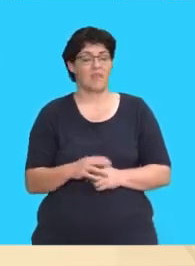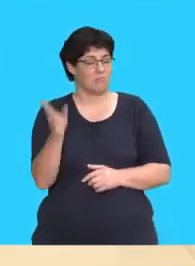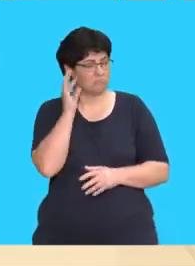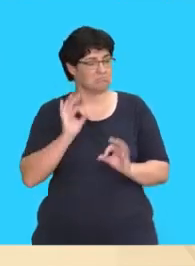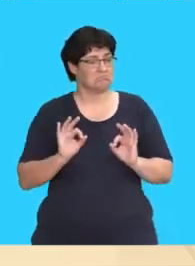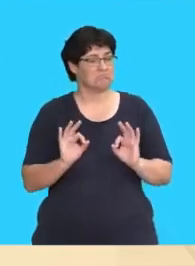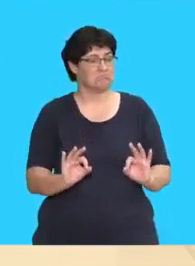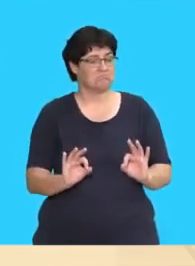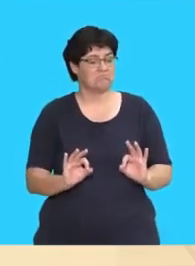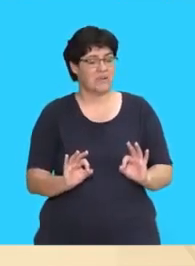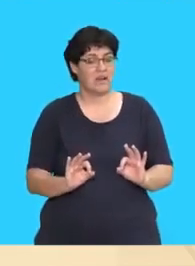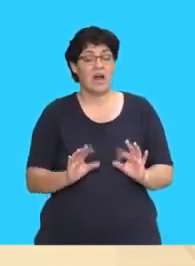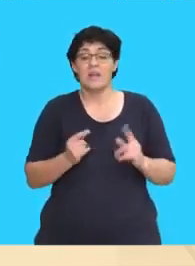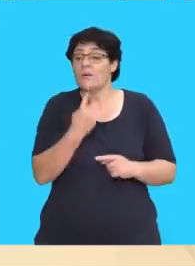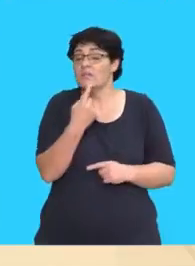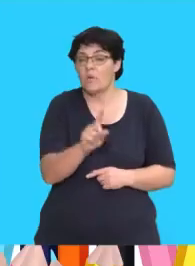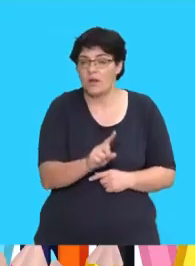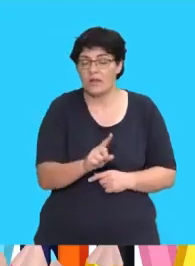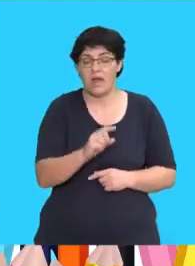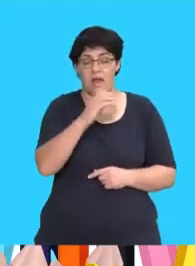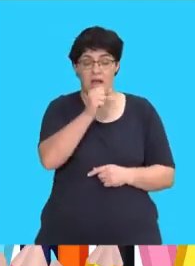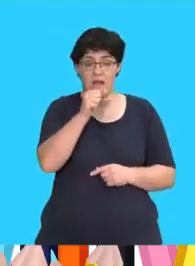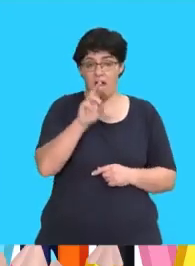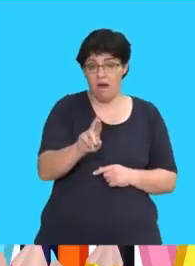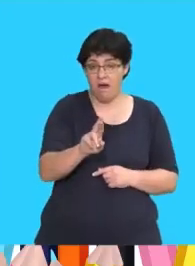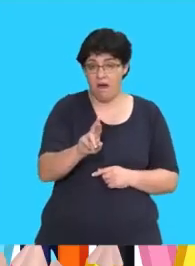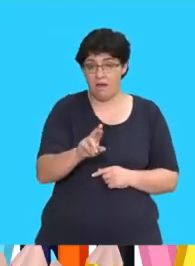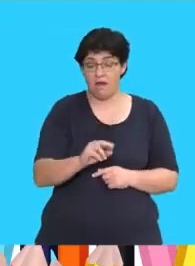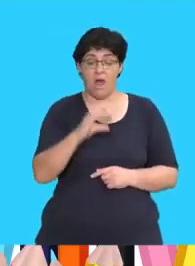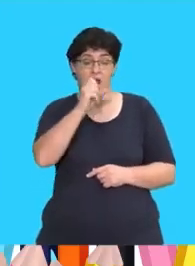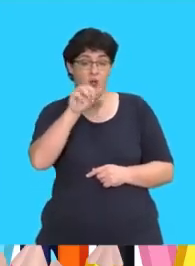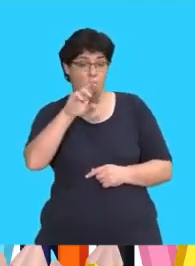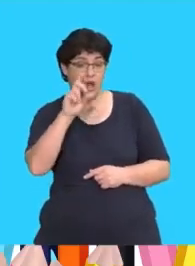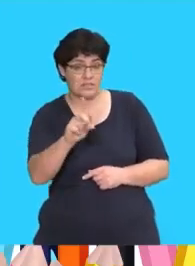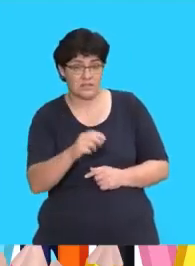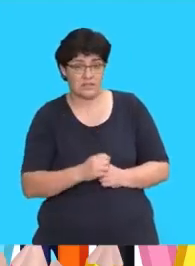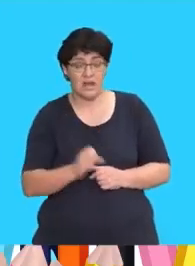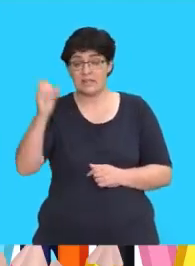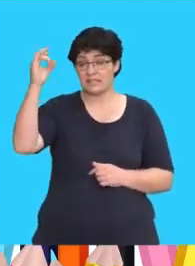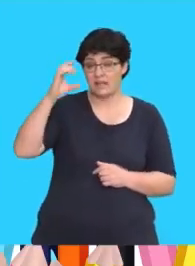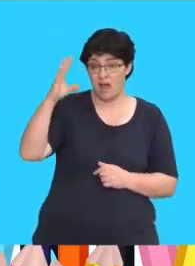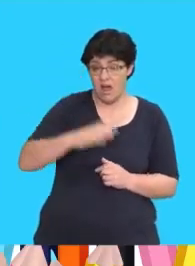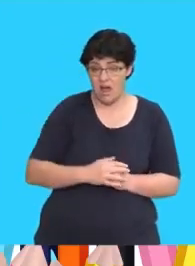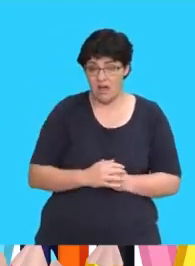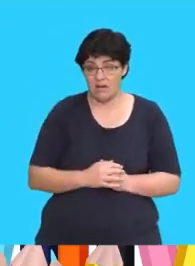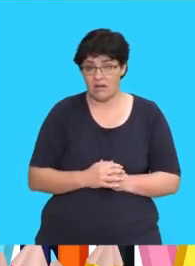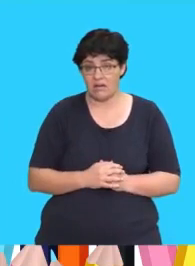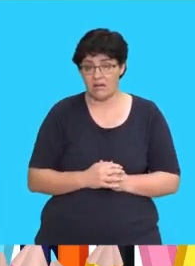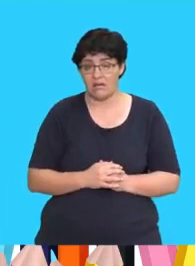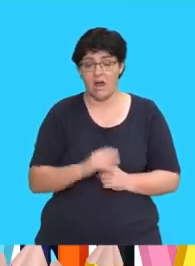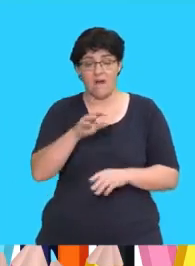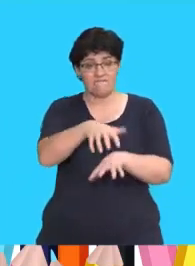That sounds good. Now say, car, cod, star,